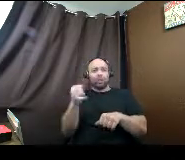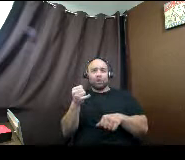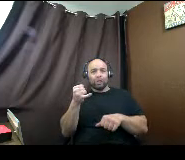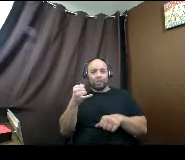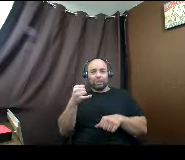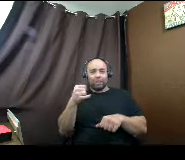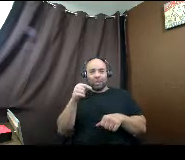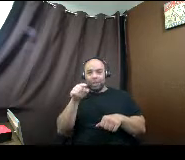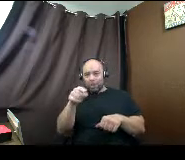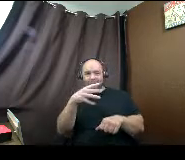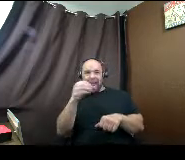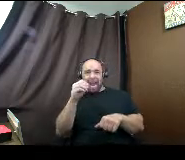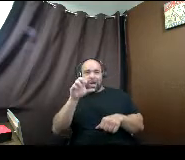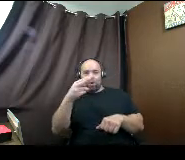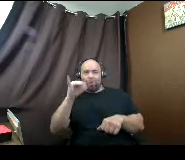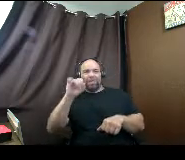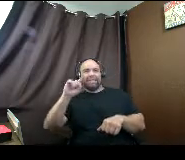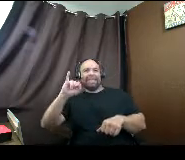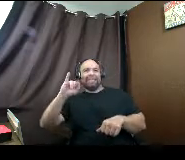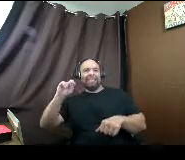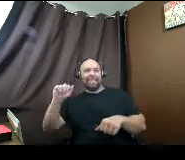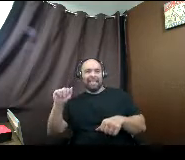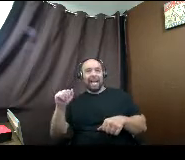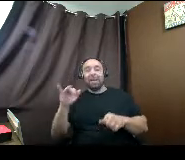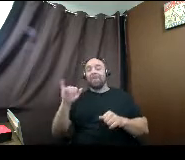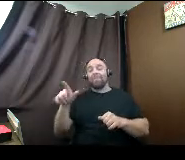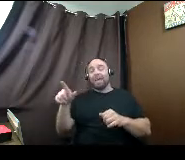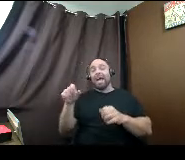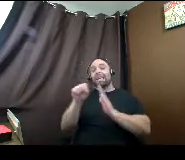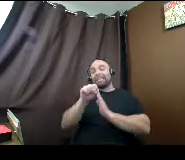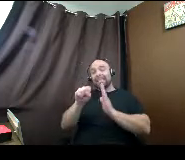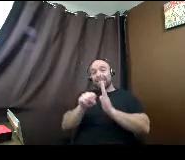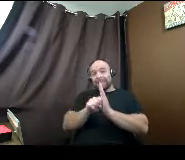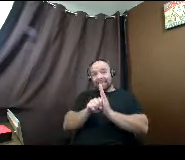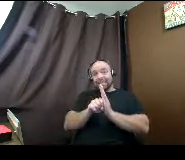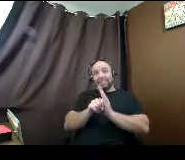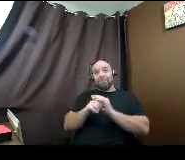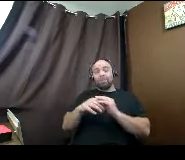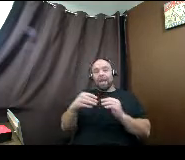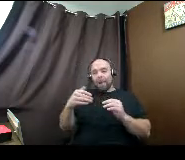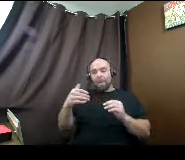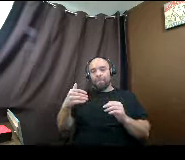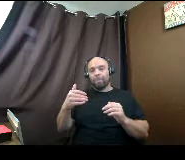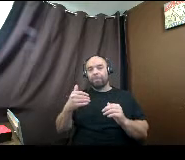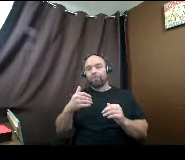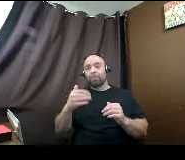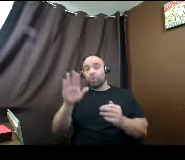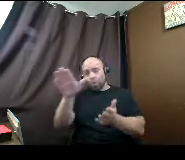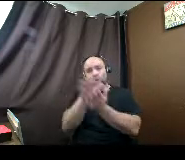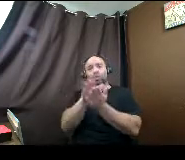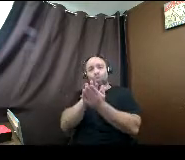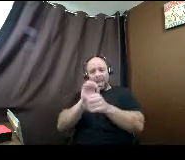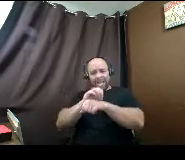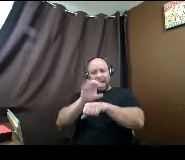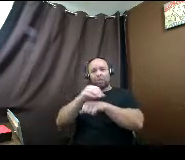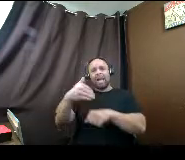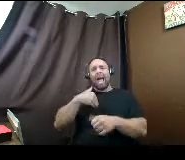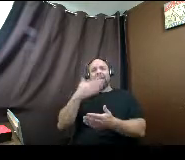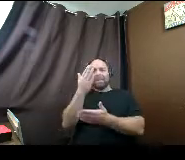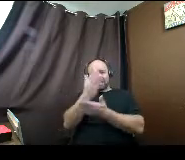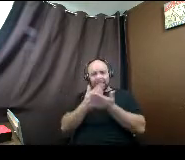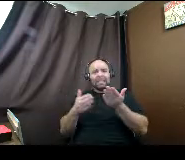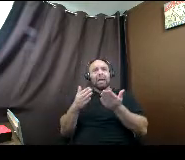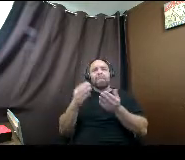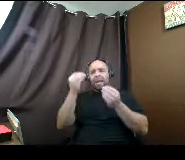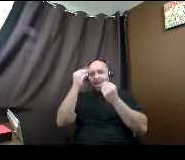state, Christina is kind of our state expert, but there are a lot of other resources. Your school counselors do have some knowledge and a lot of our schools